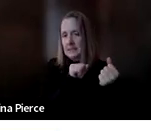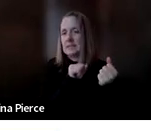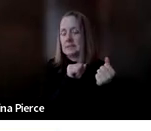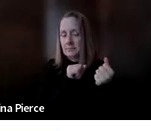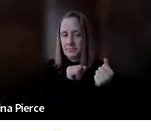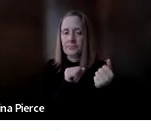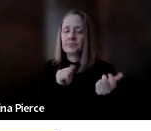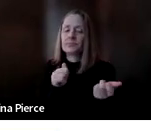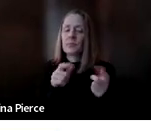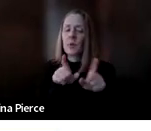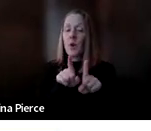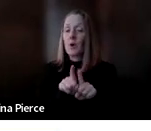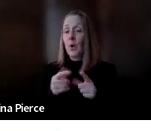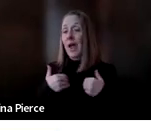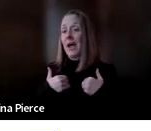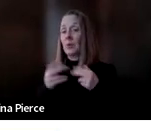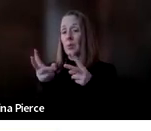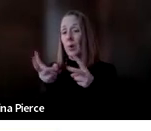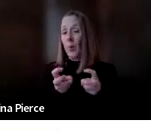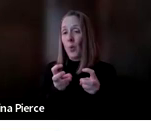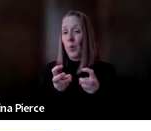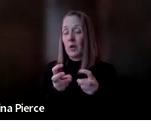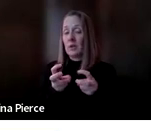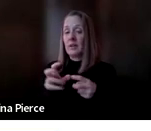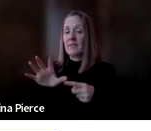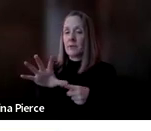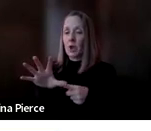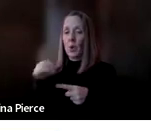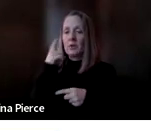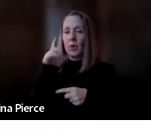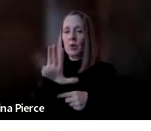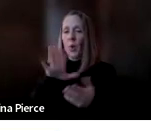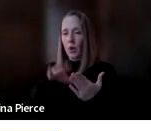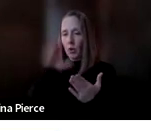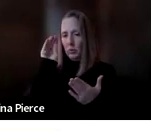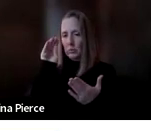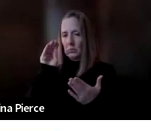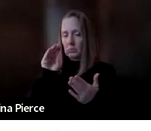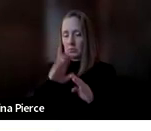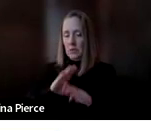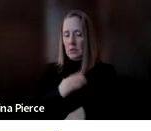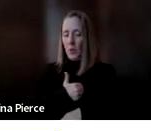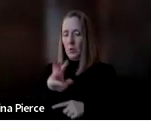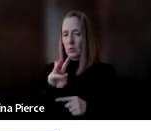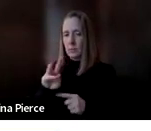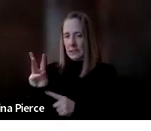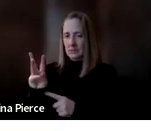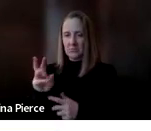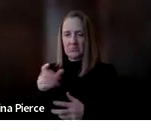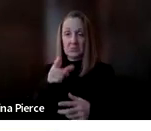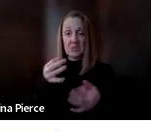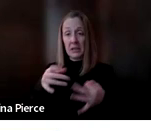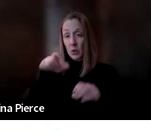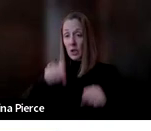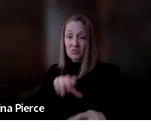also have recorded videos for your learning on our website. So if you have. Enough time to sit down